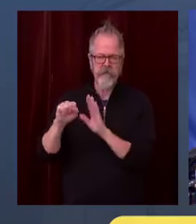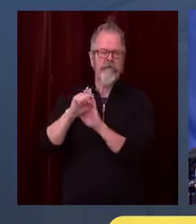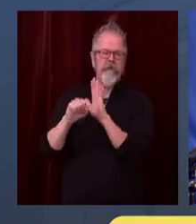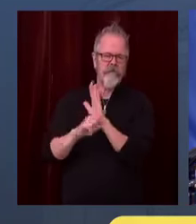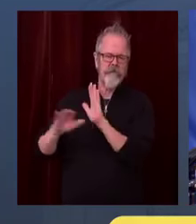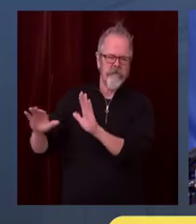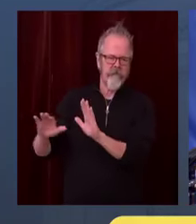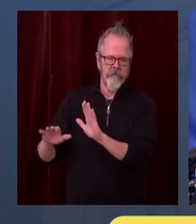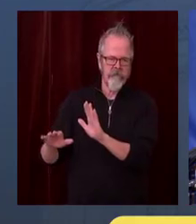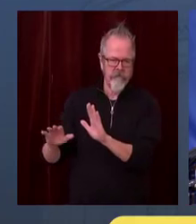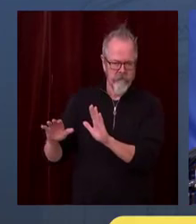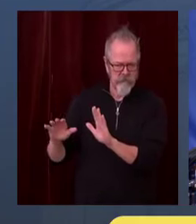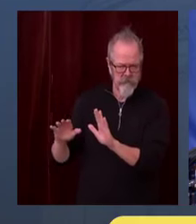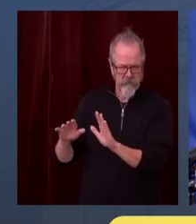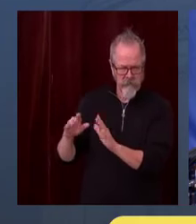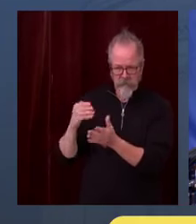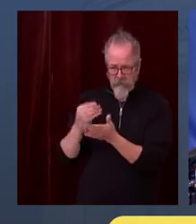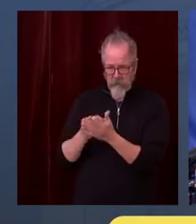All right. David Gutmann, go ahead.